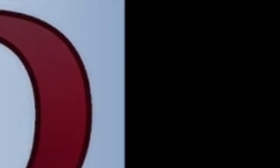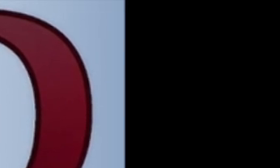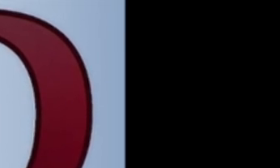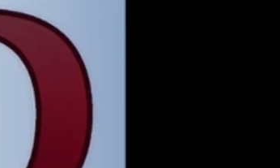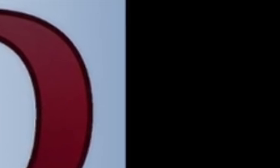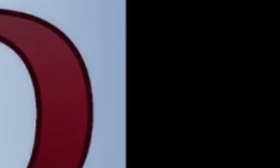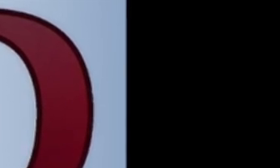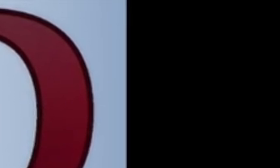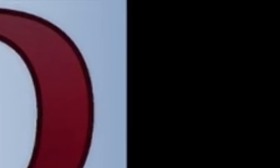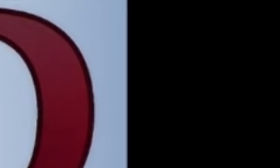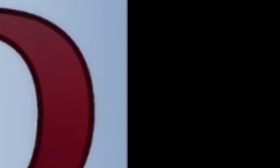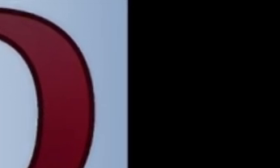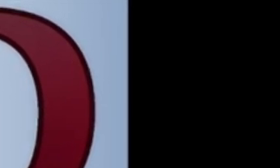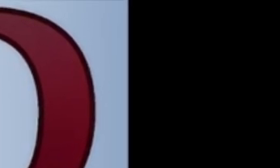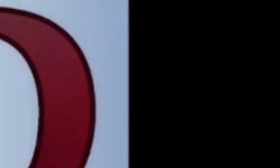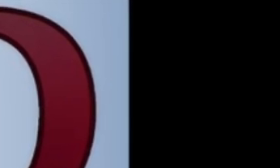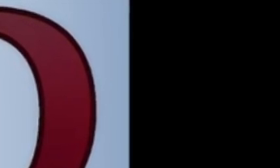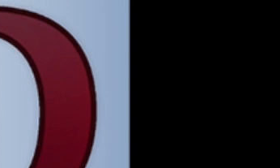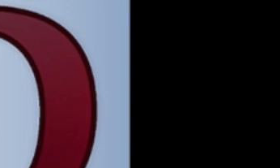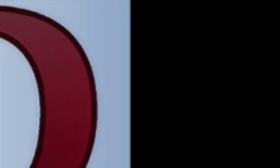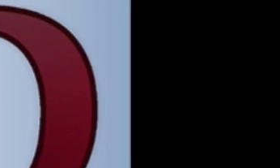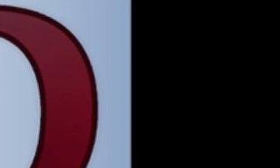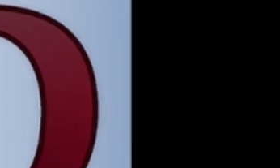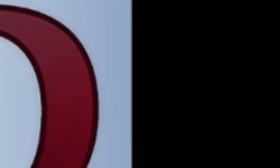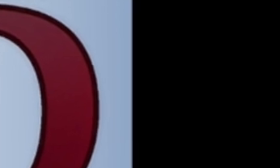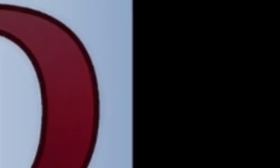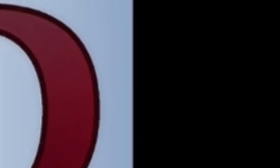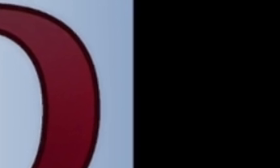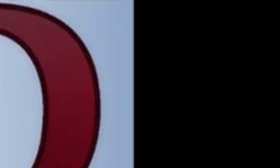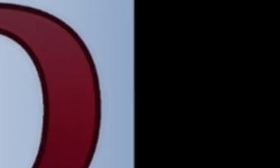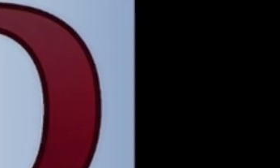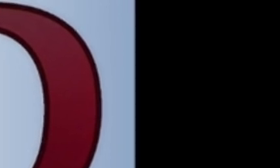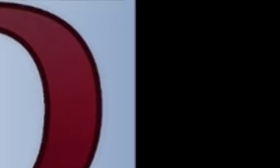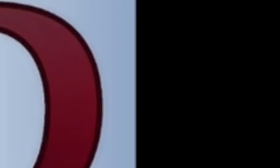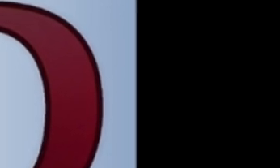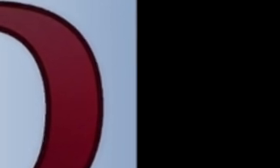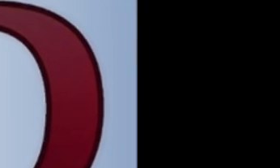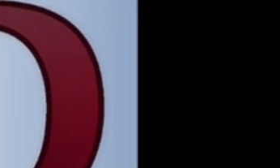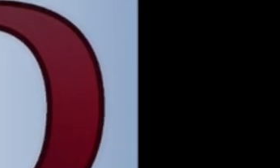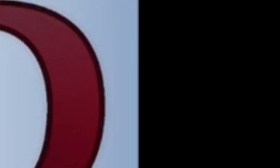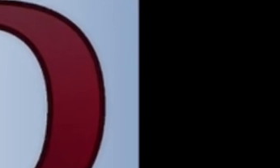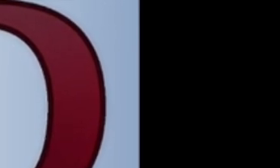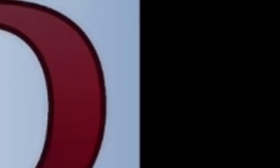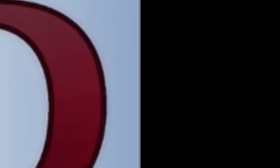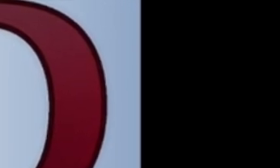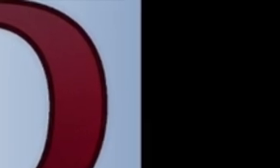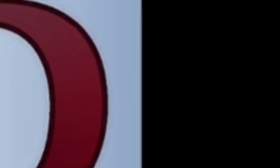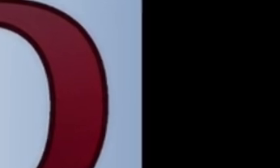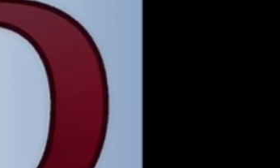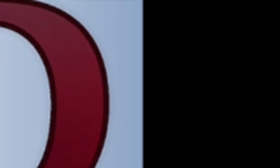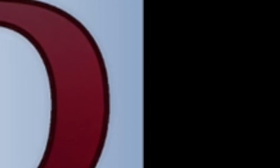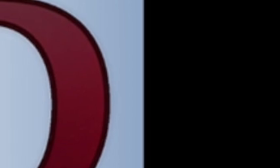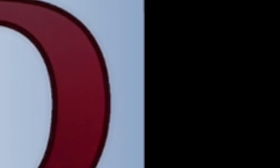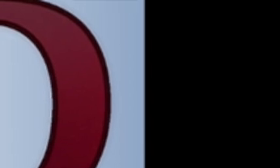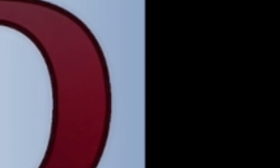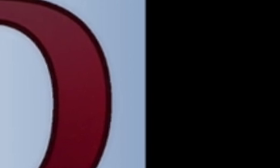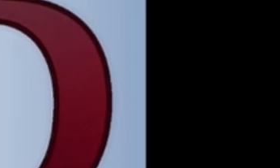into our lives, our communities, and our work. Together, we can create a world that is more inclusive, more compassionate, and more